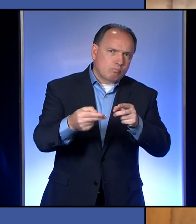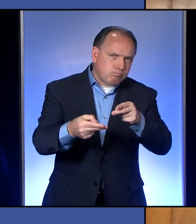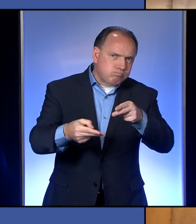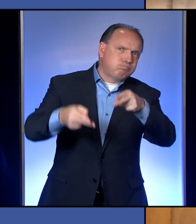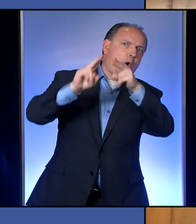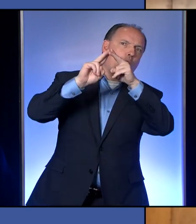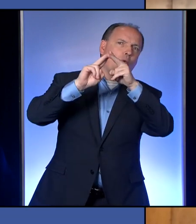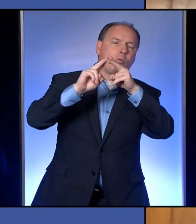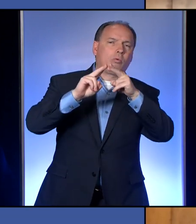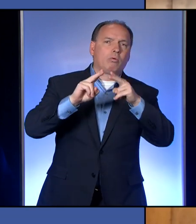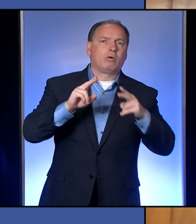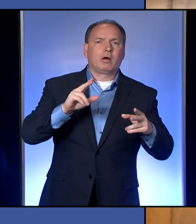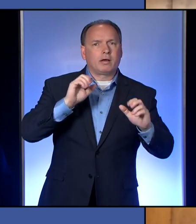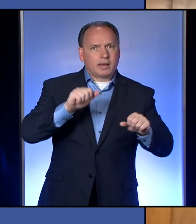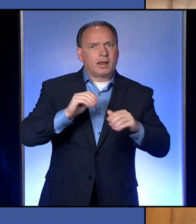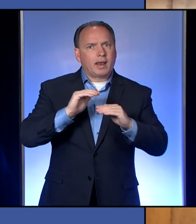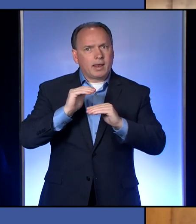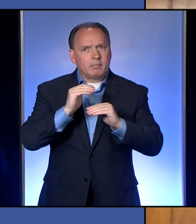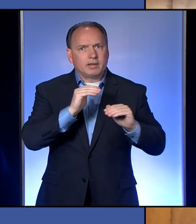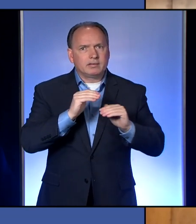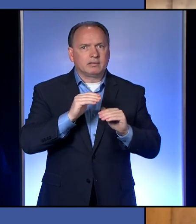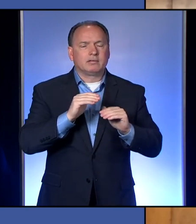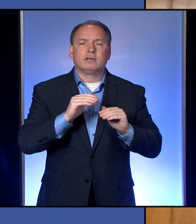how far it reaches across the county.